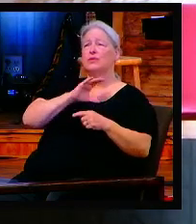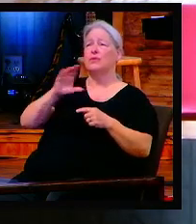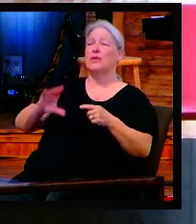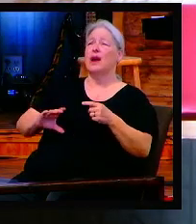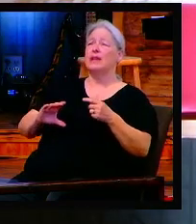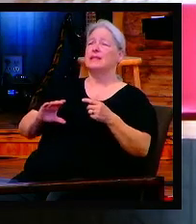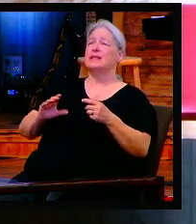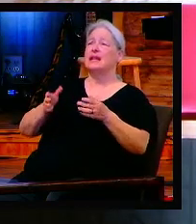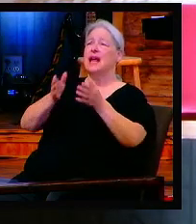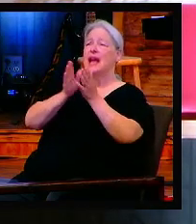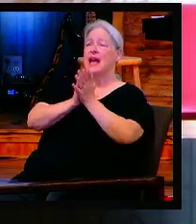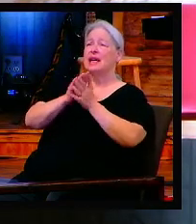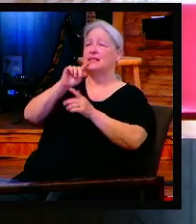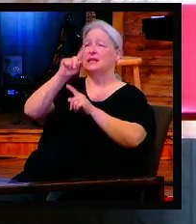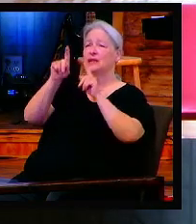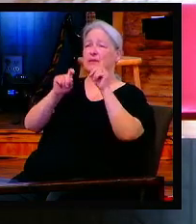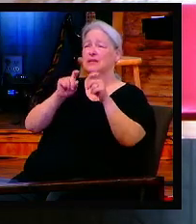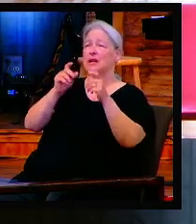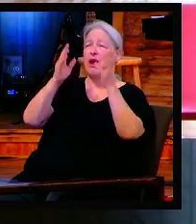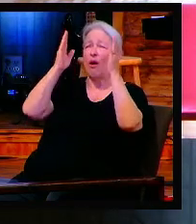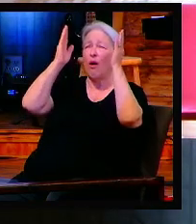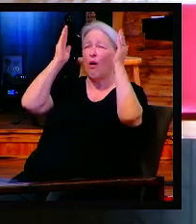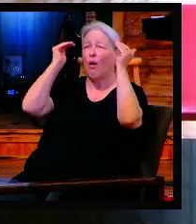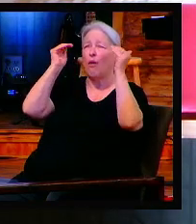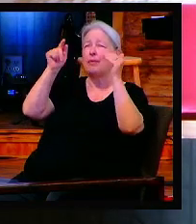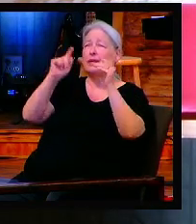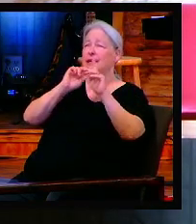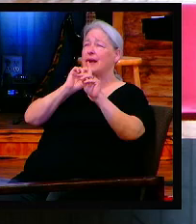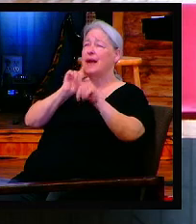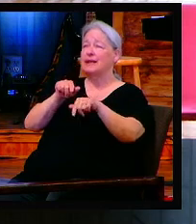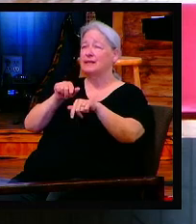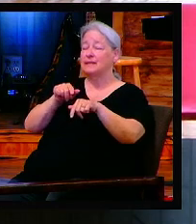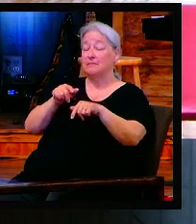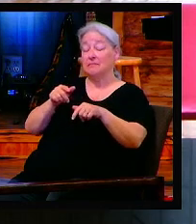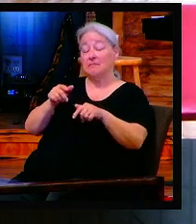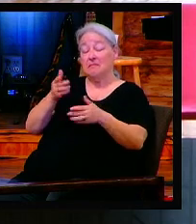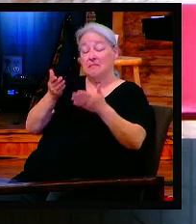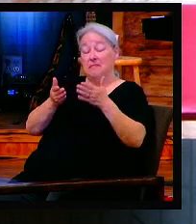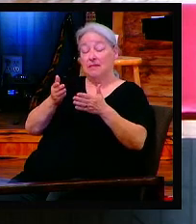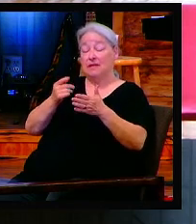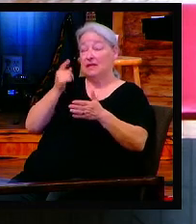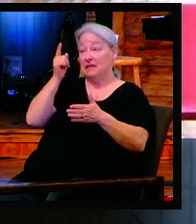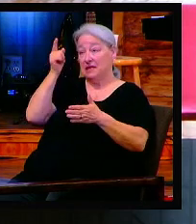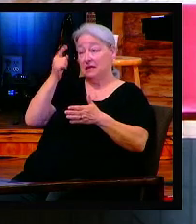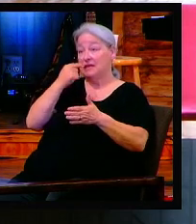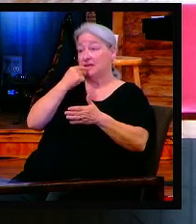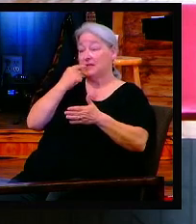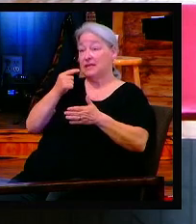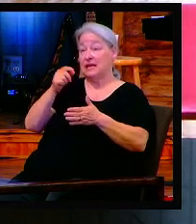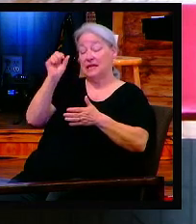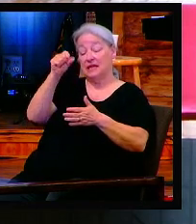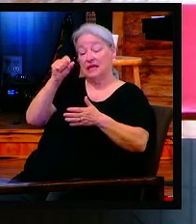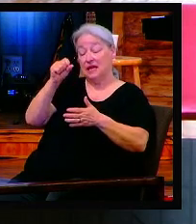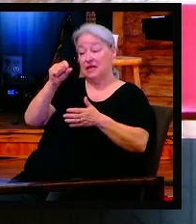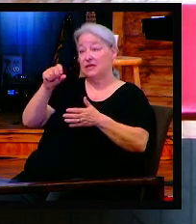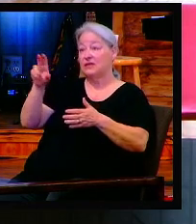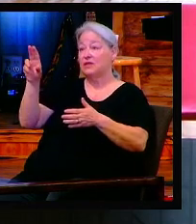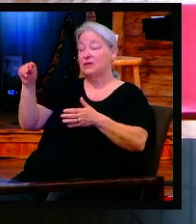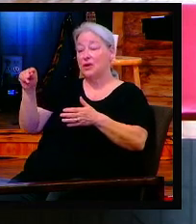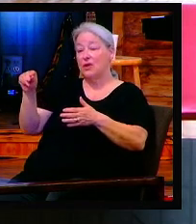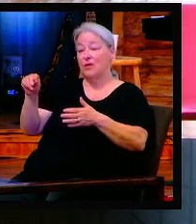question and I hope he answers it. It might be yes. It might be no. But there's a difference when you go to God